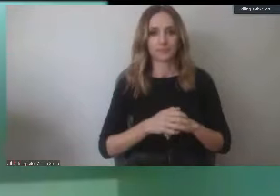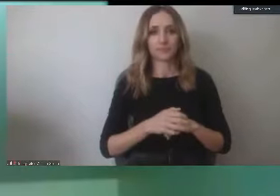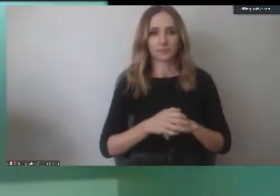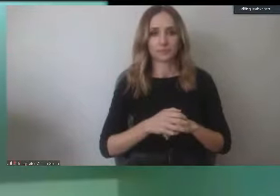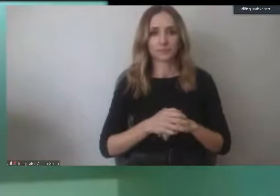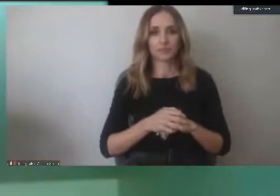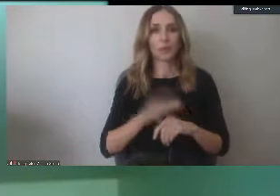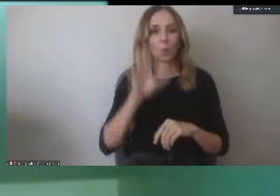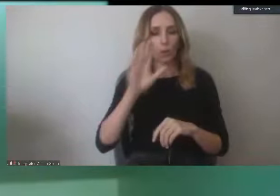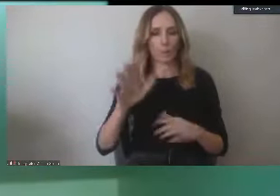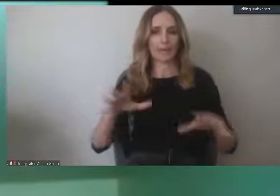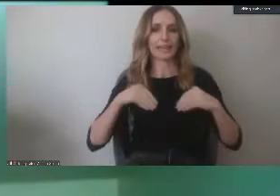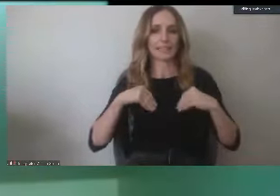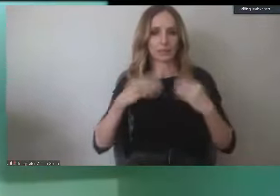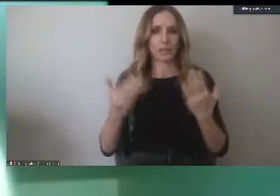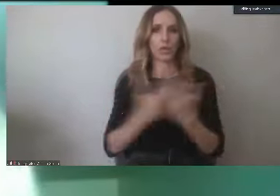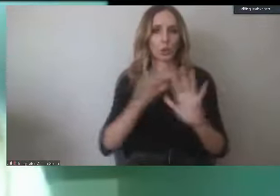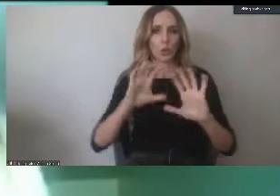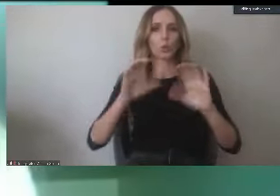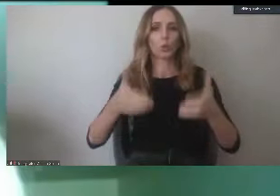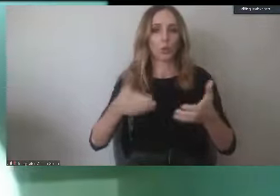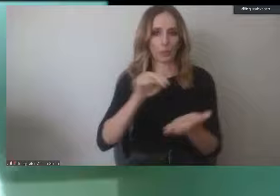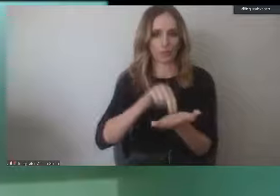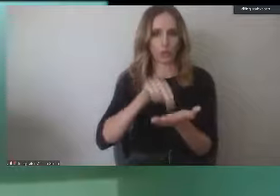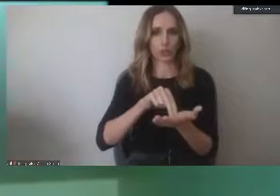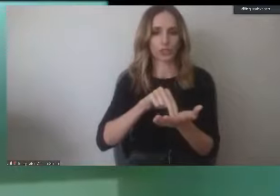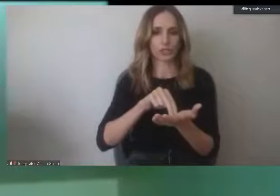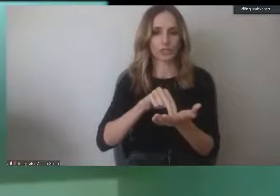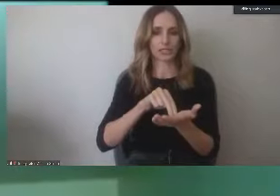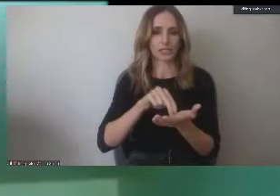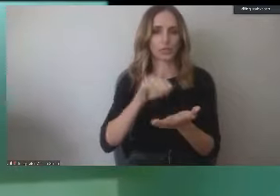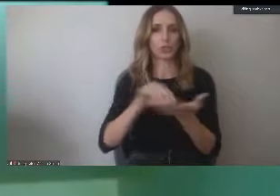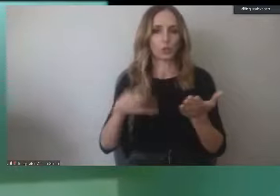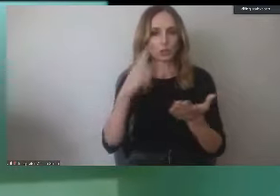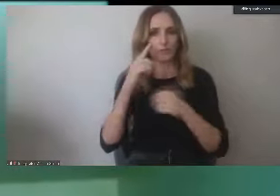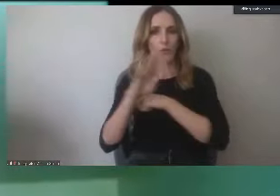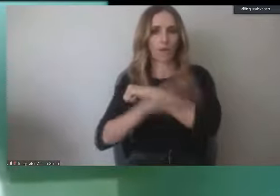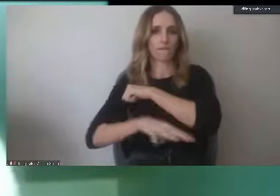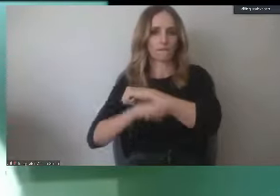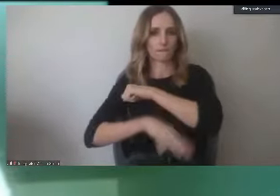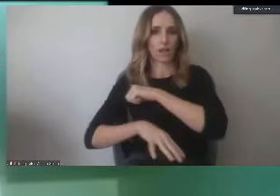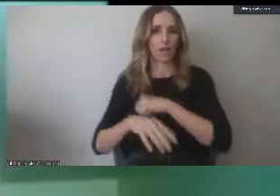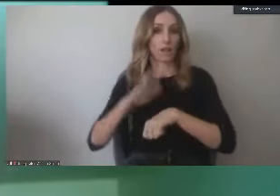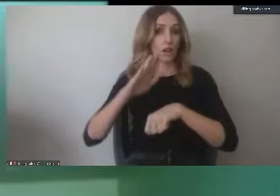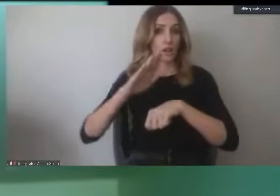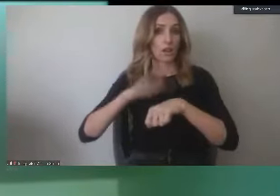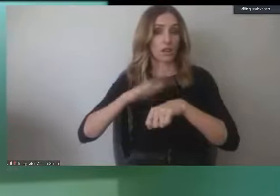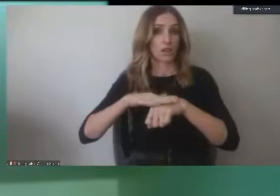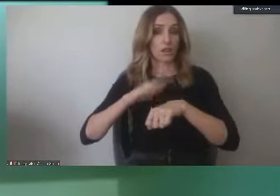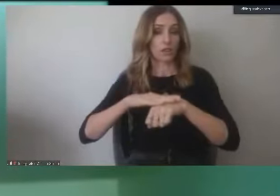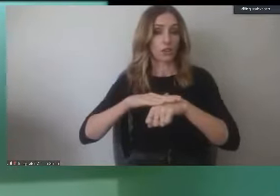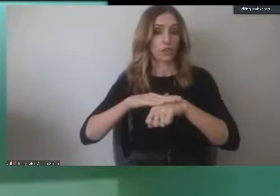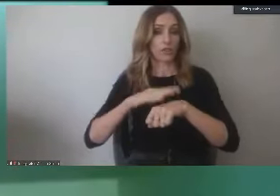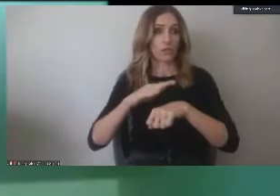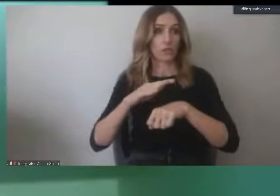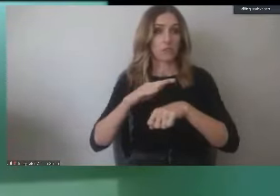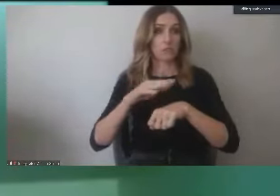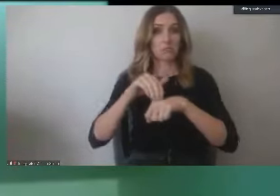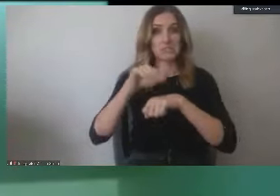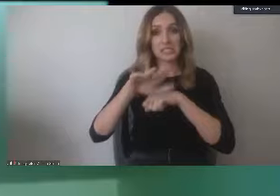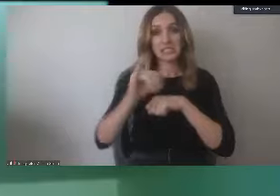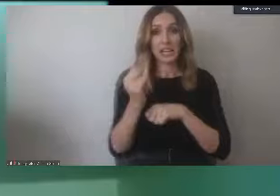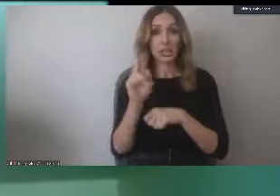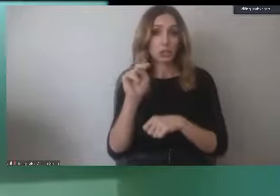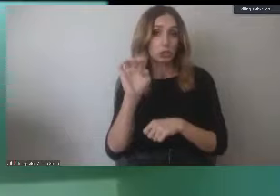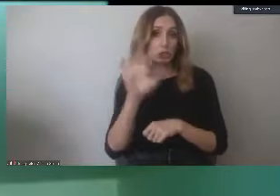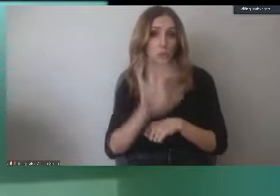cohort of students into the nursing program for fall. Notifications, which typically would go out in June, may be slightly